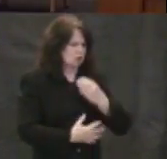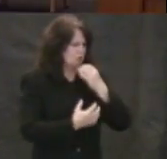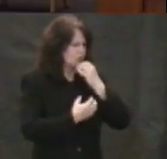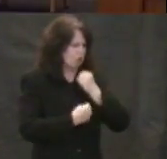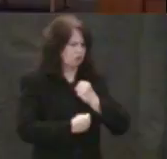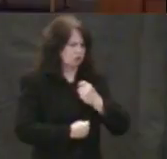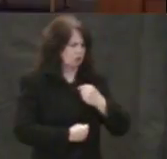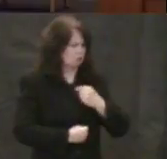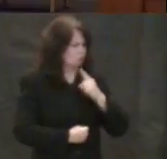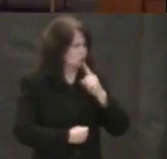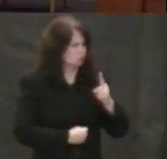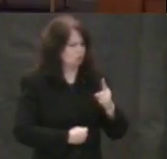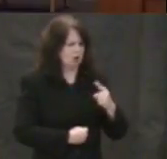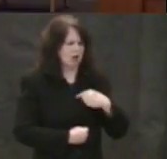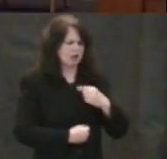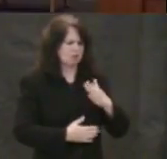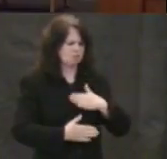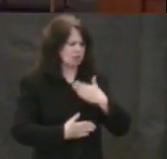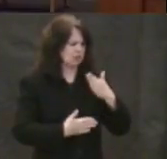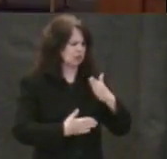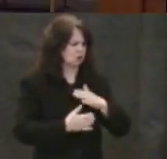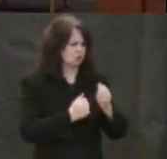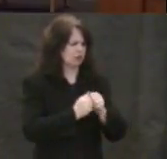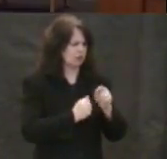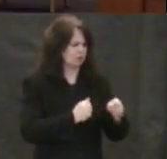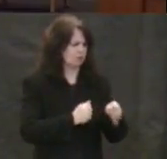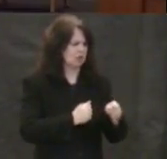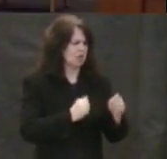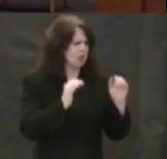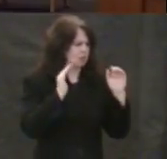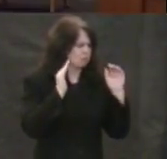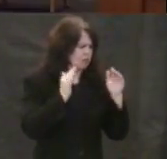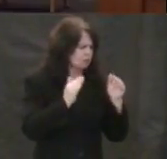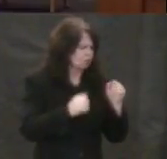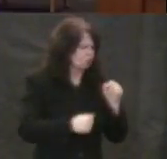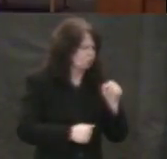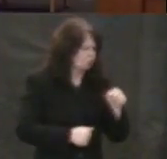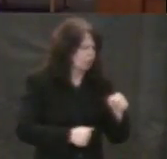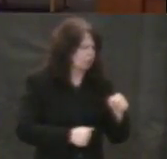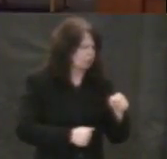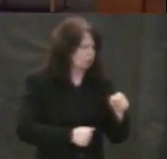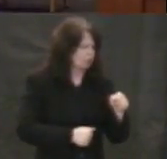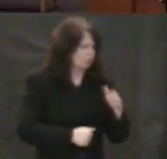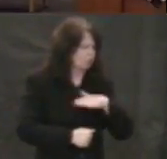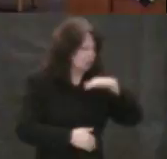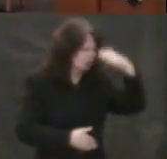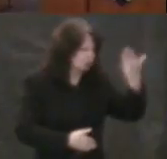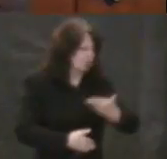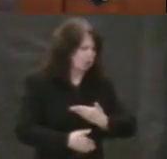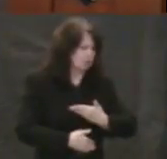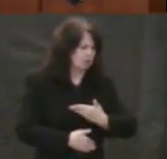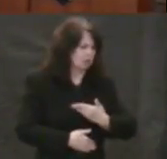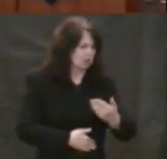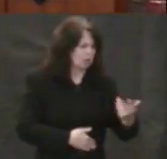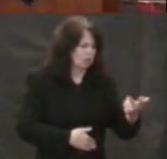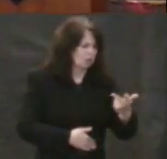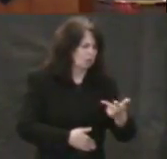with whom I am well pleased. Listen to him. And at the sound of the voice,